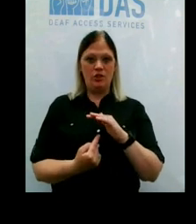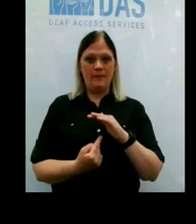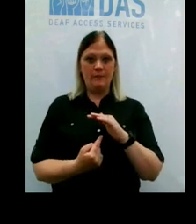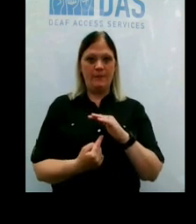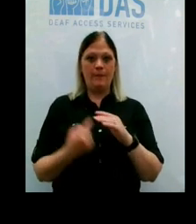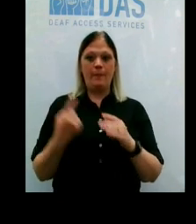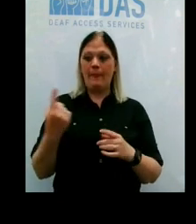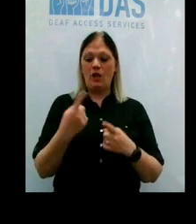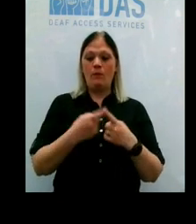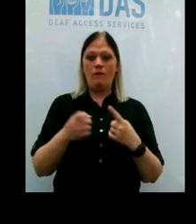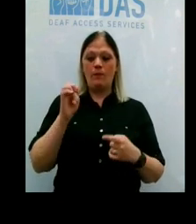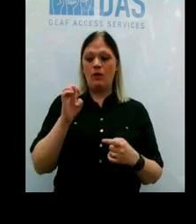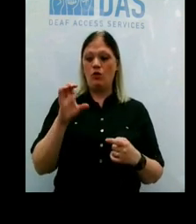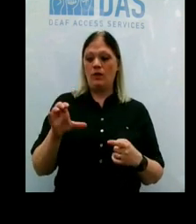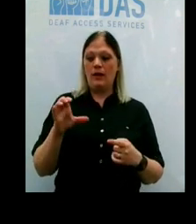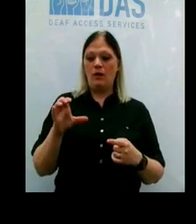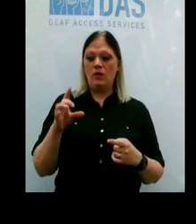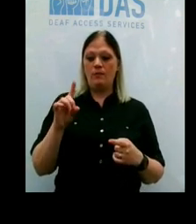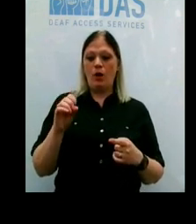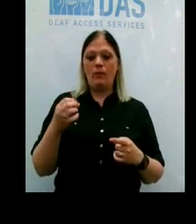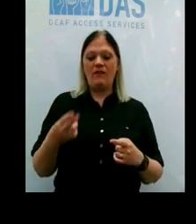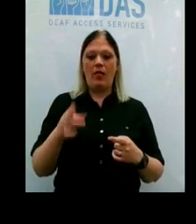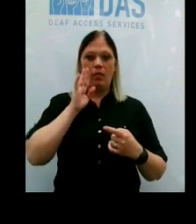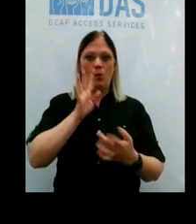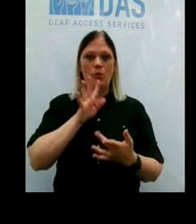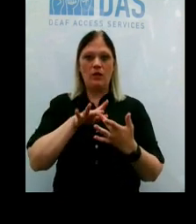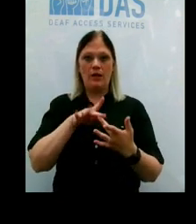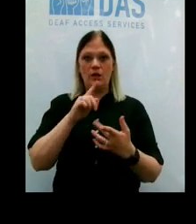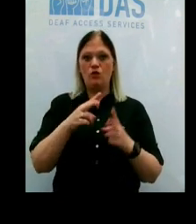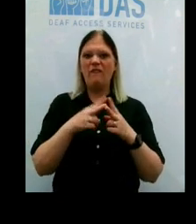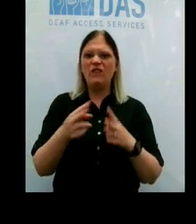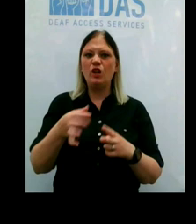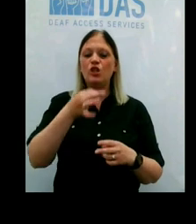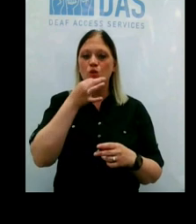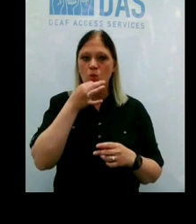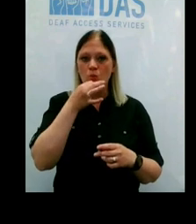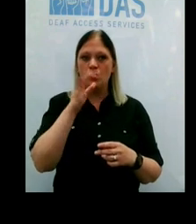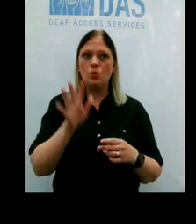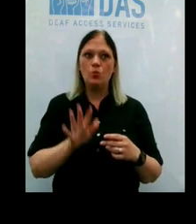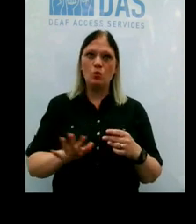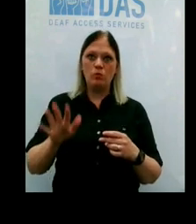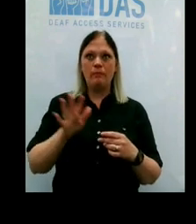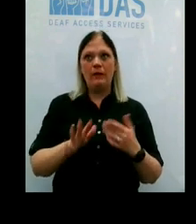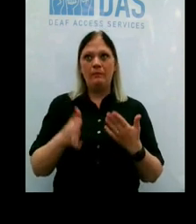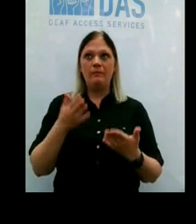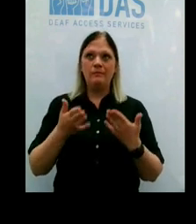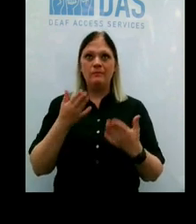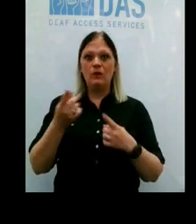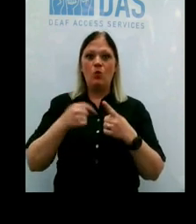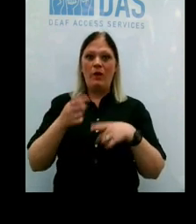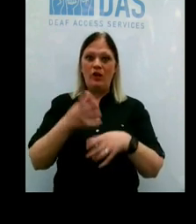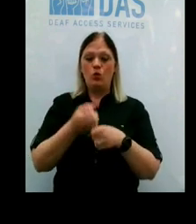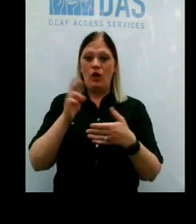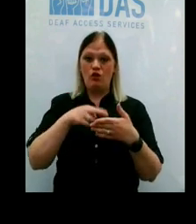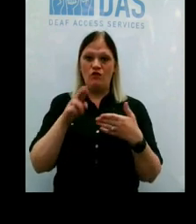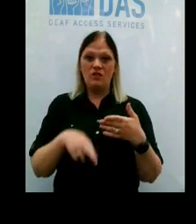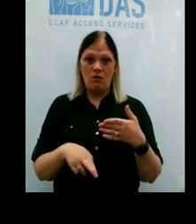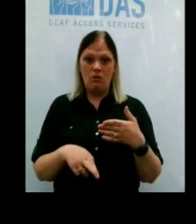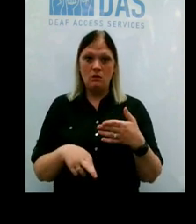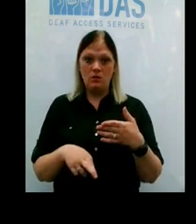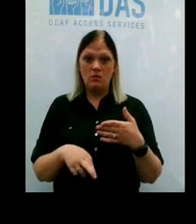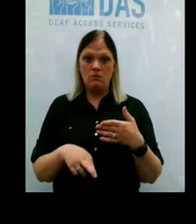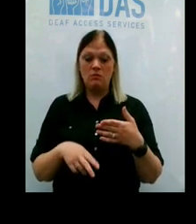from the Erie County Health Department will be contacting you very soon, probably around the time that you get your test results, and